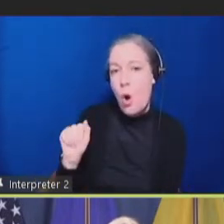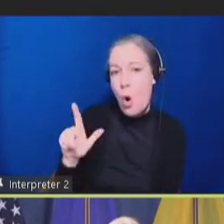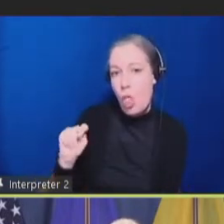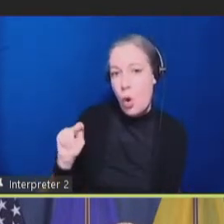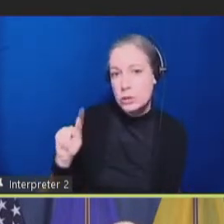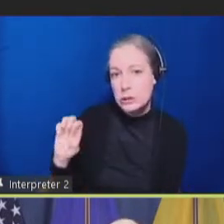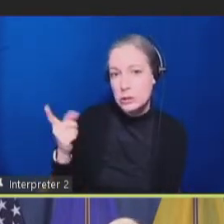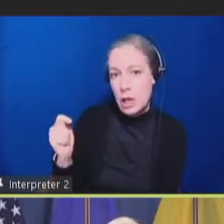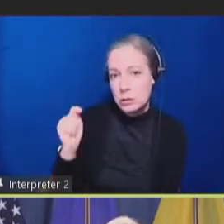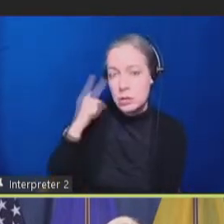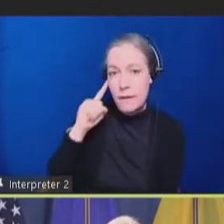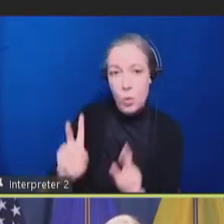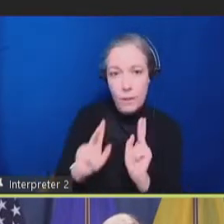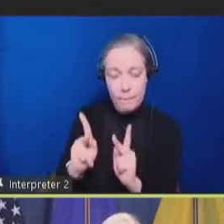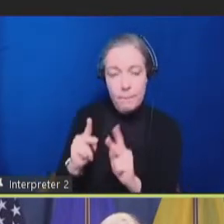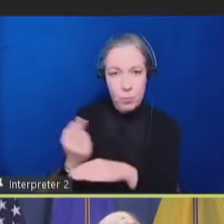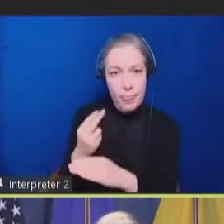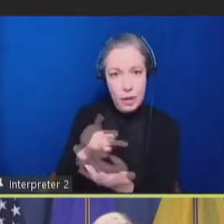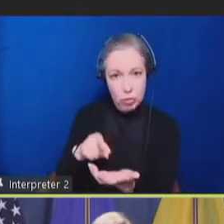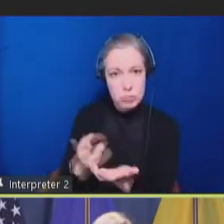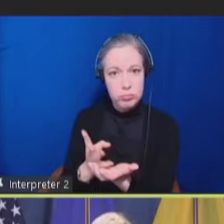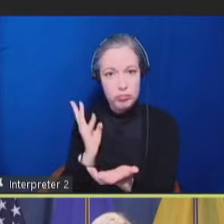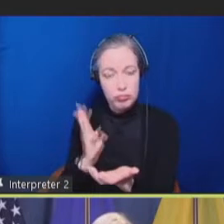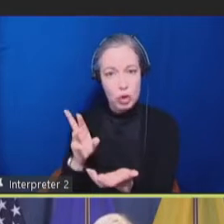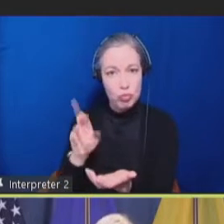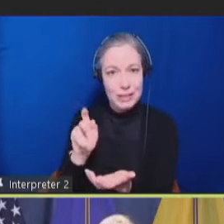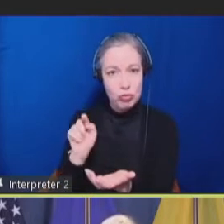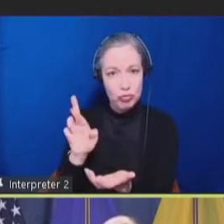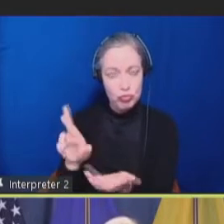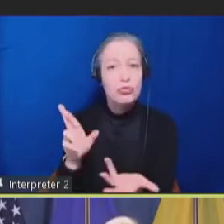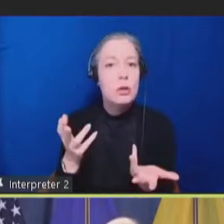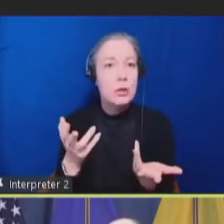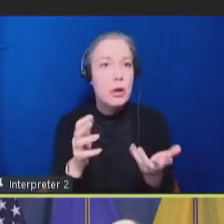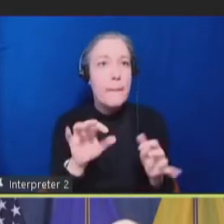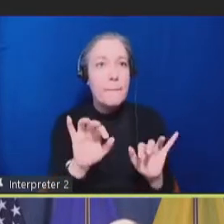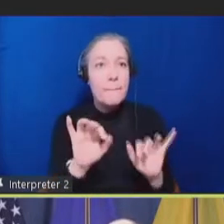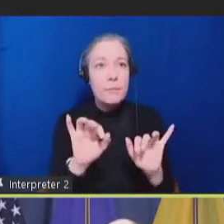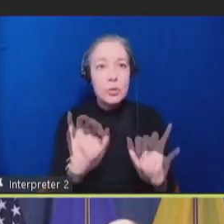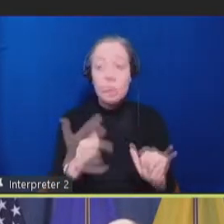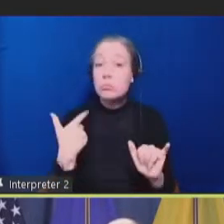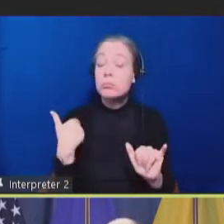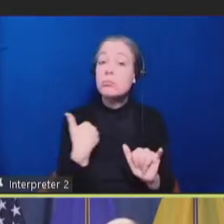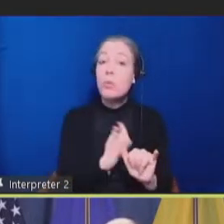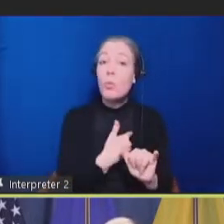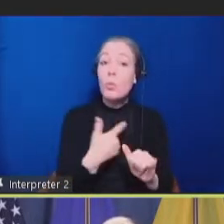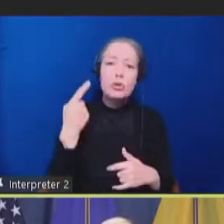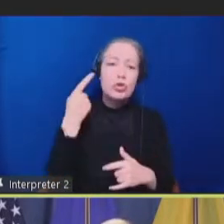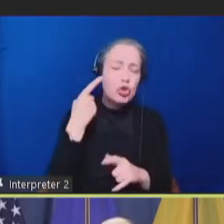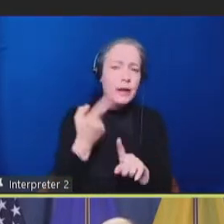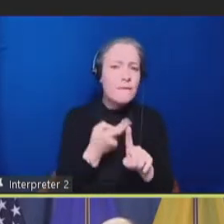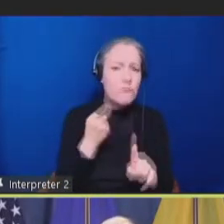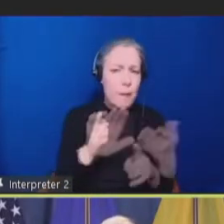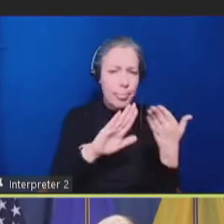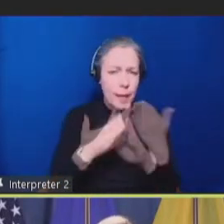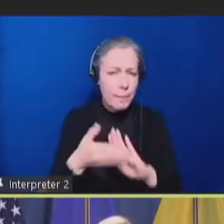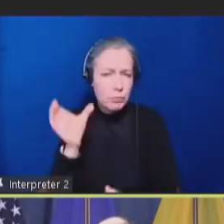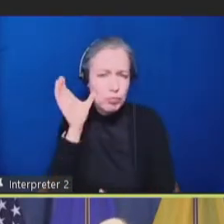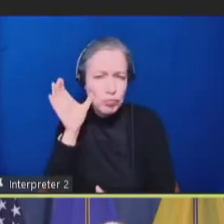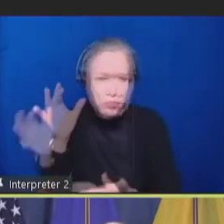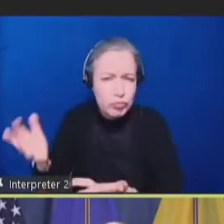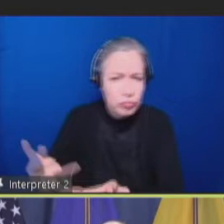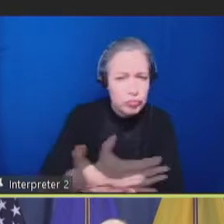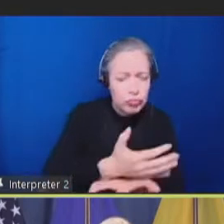We also, during the time of working on this project, heard from the community and there was an increasing focus on the